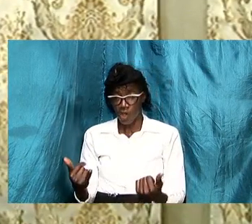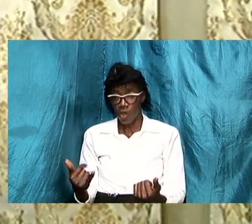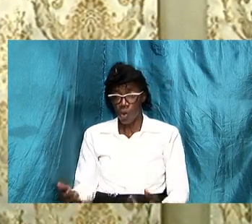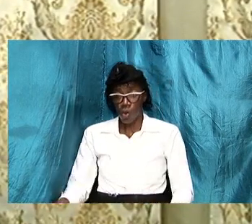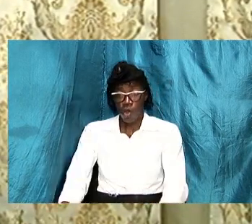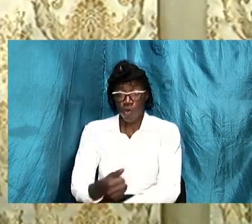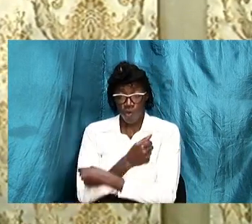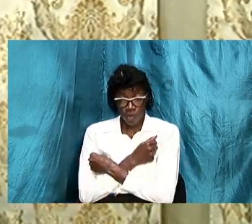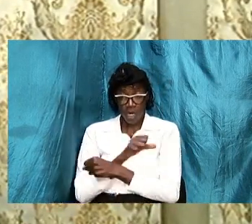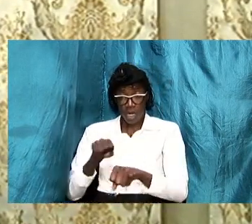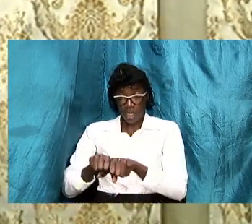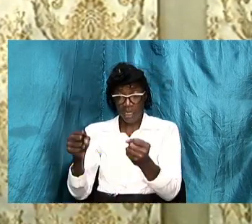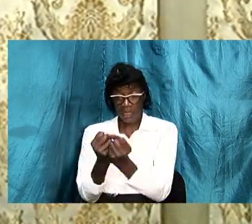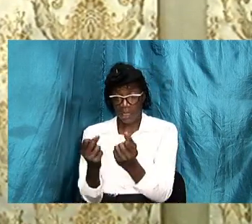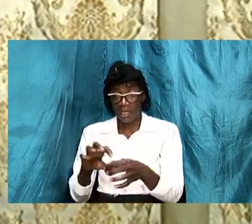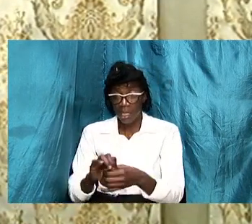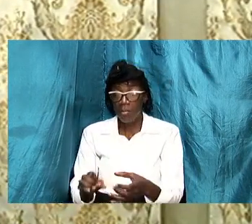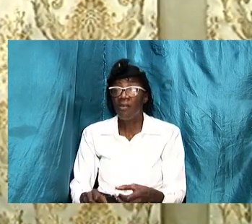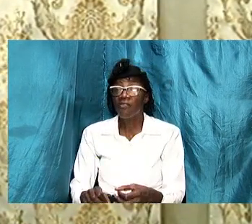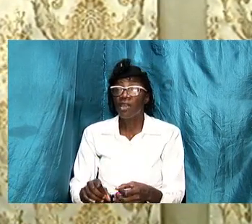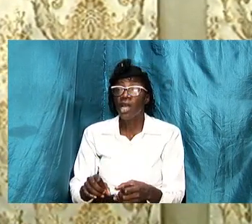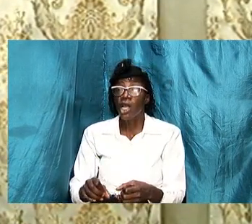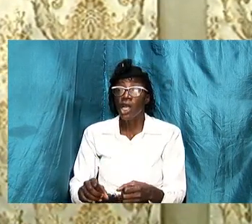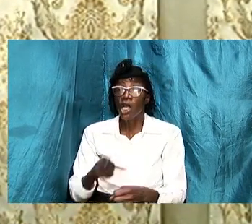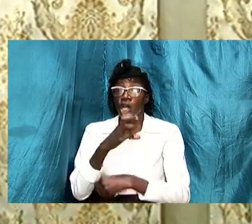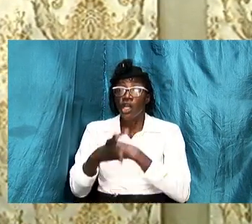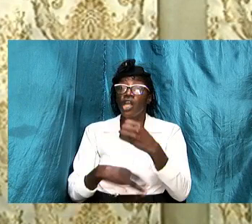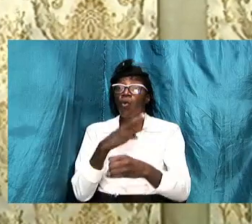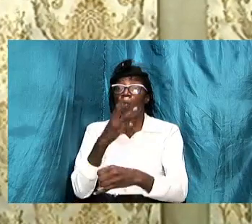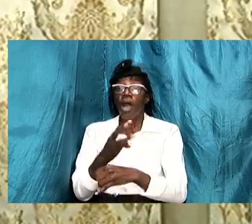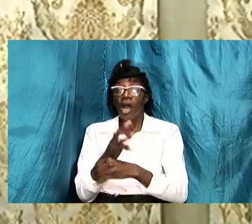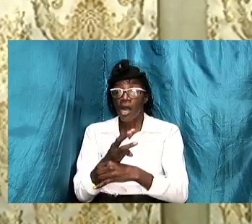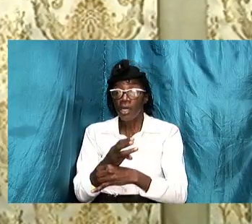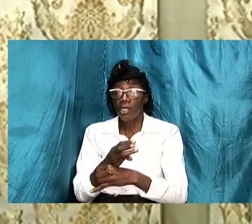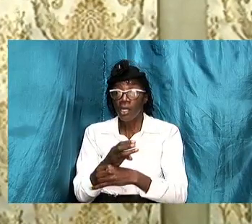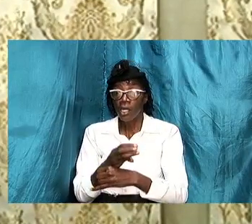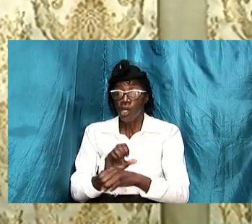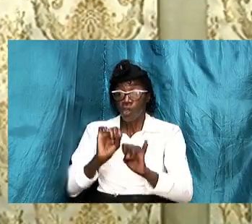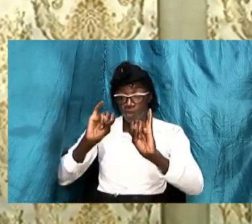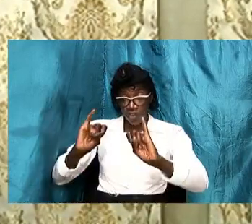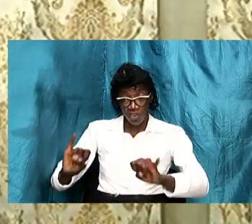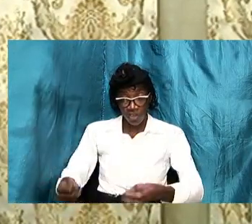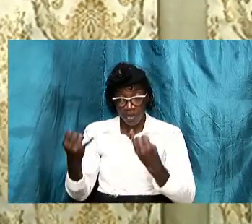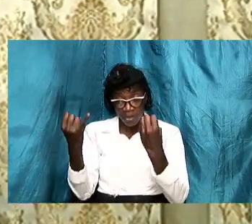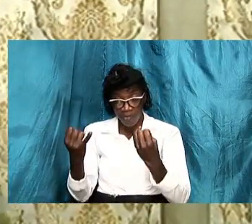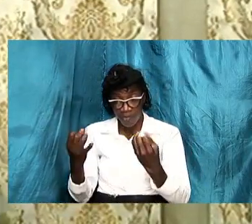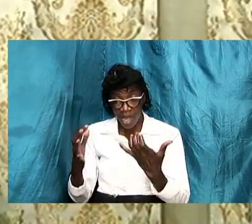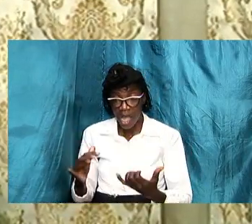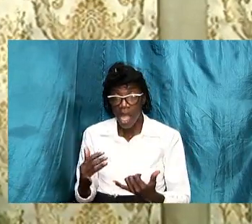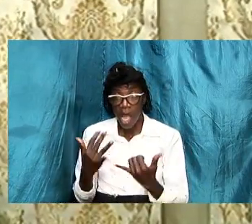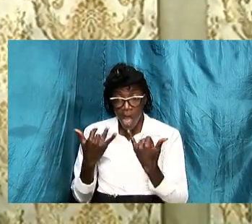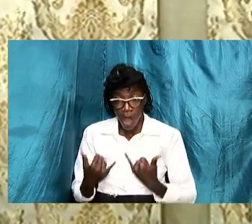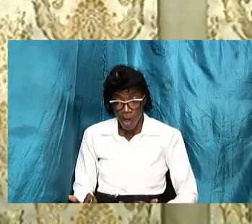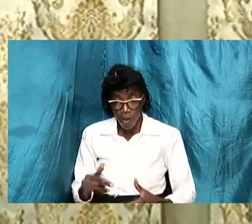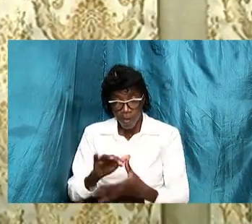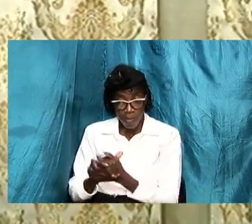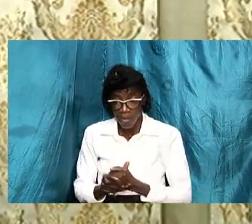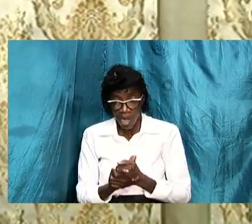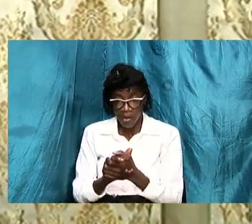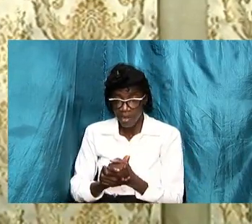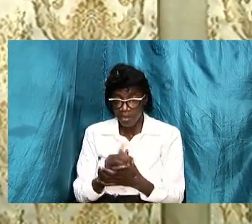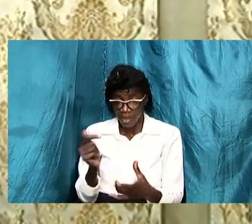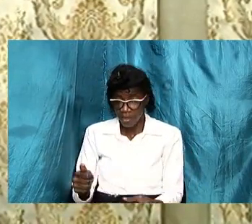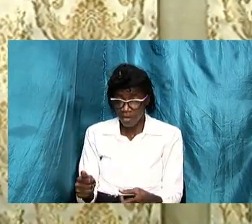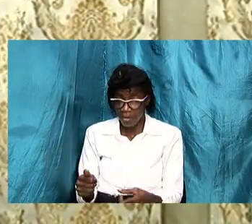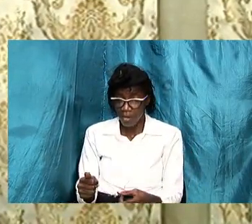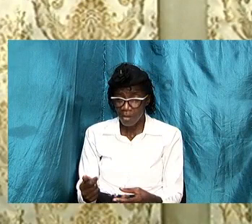world or the cultural norms to justify how marriages ought to be established and